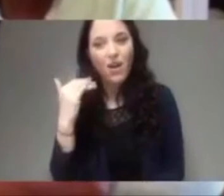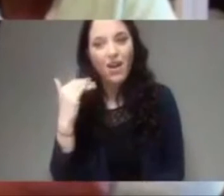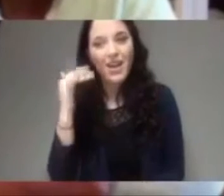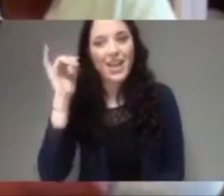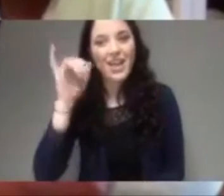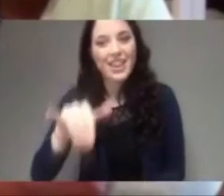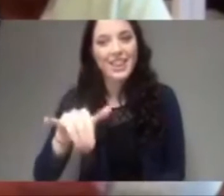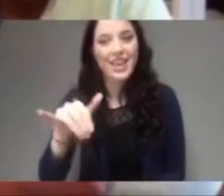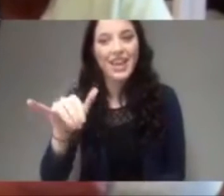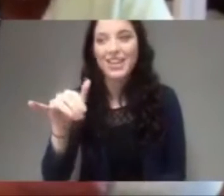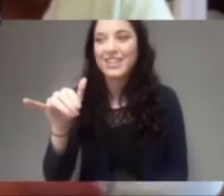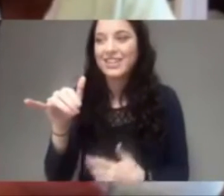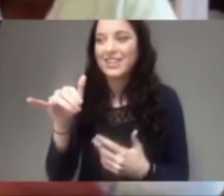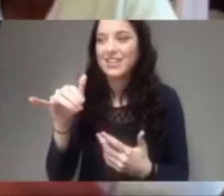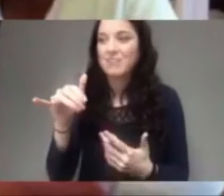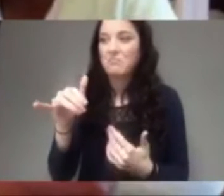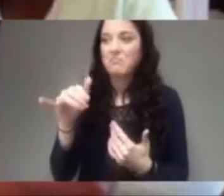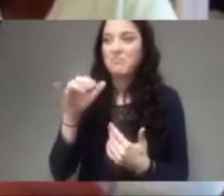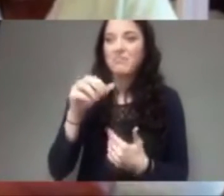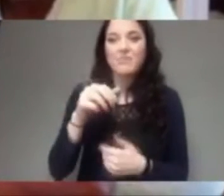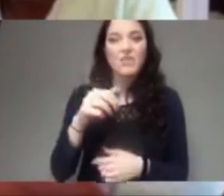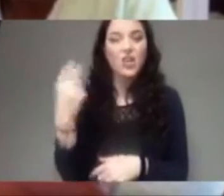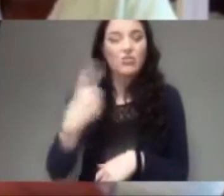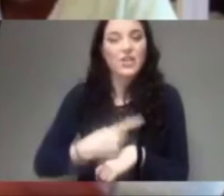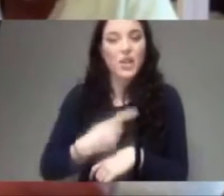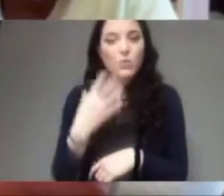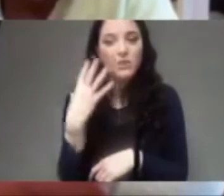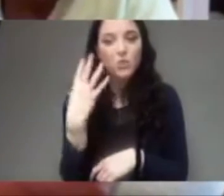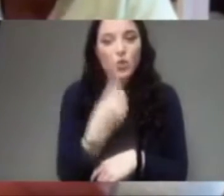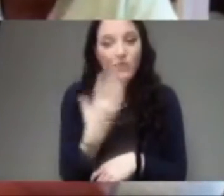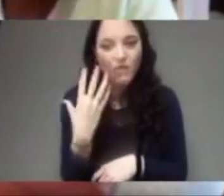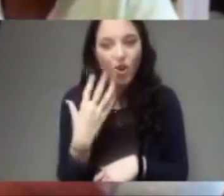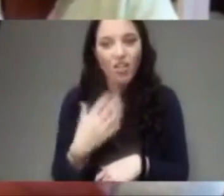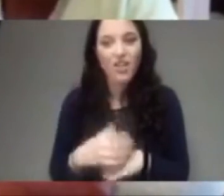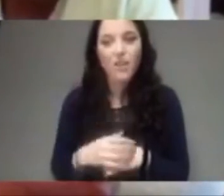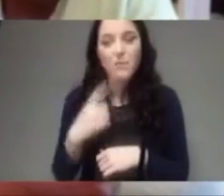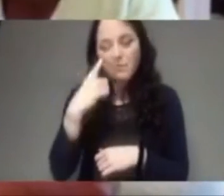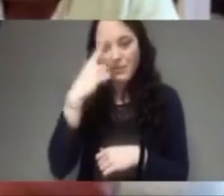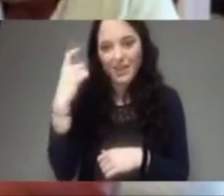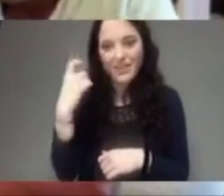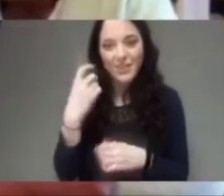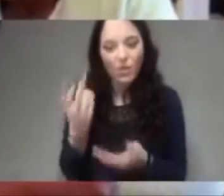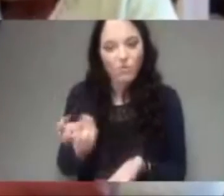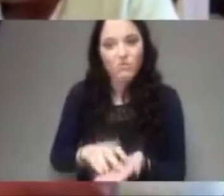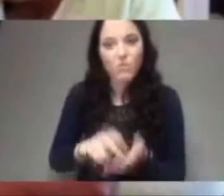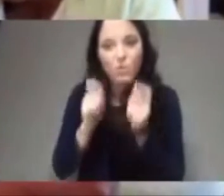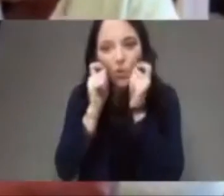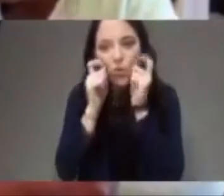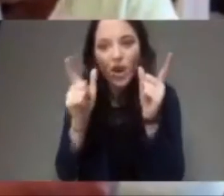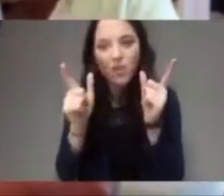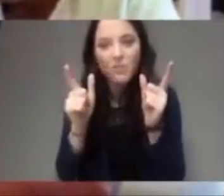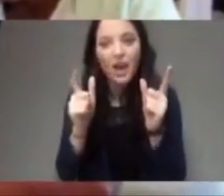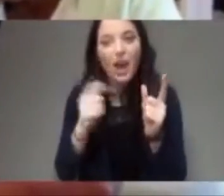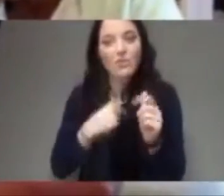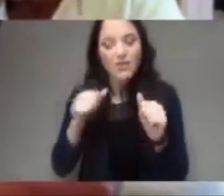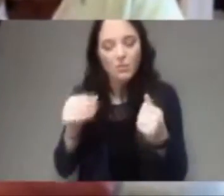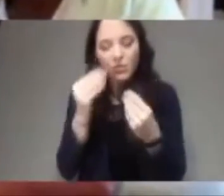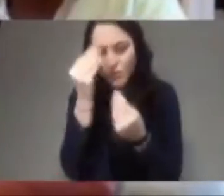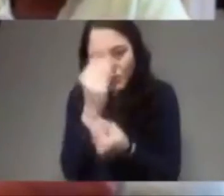world. And I was able to say to all of them, all of you, I love you.